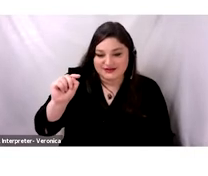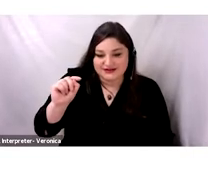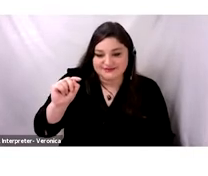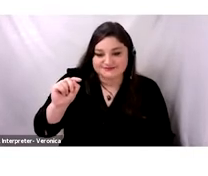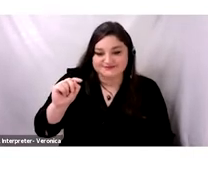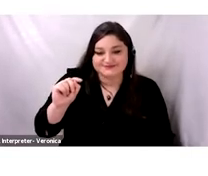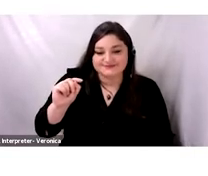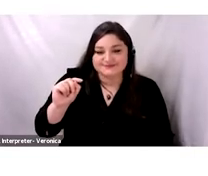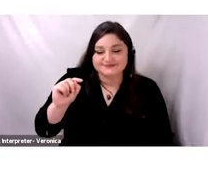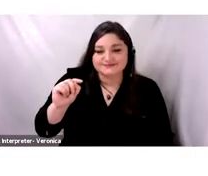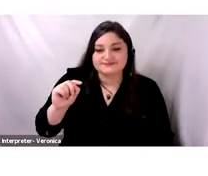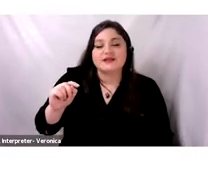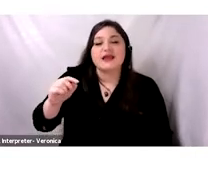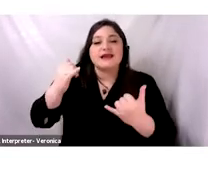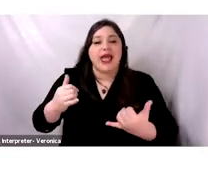This is his music.